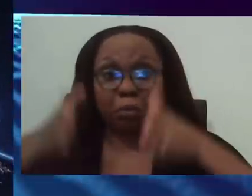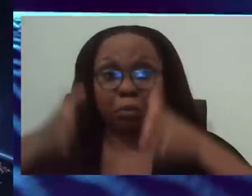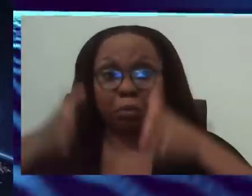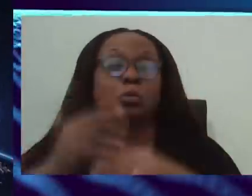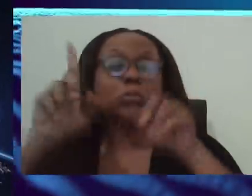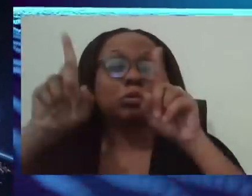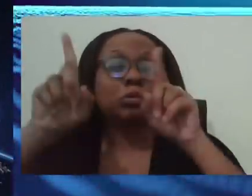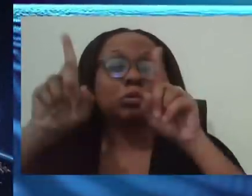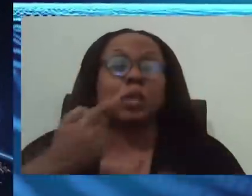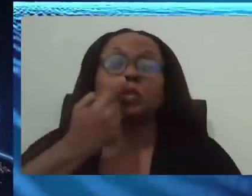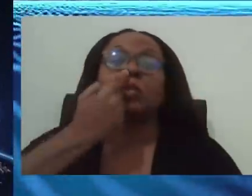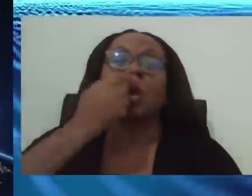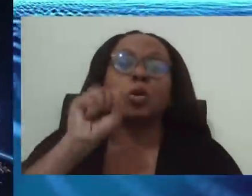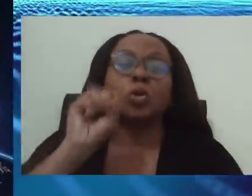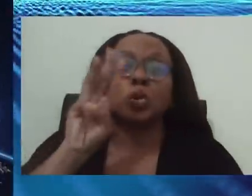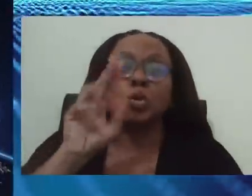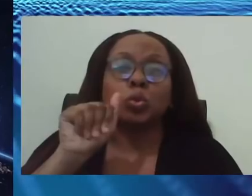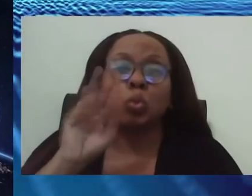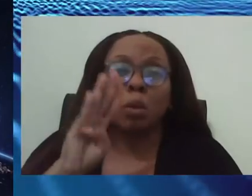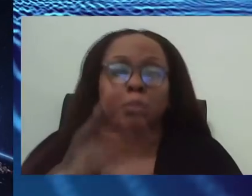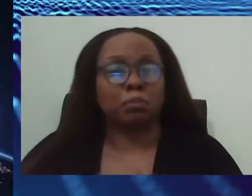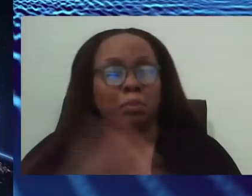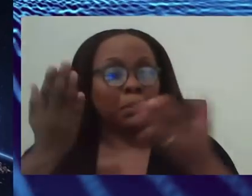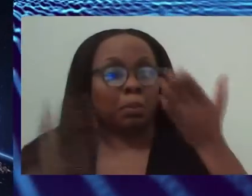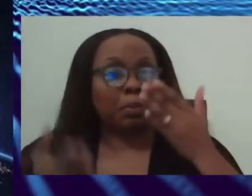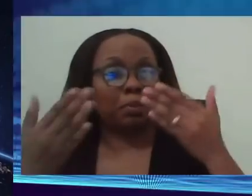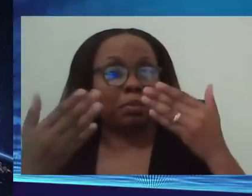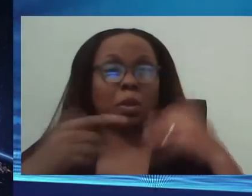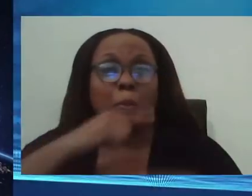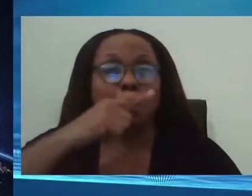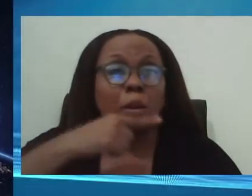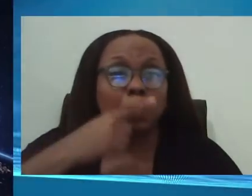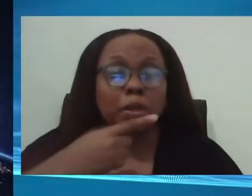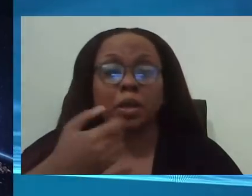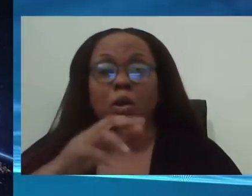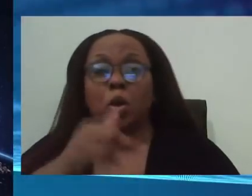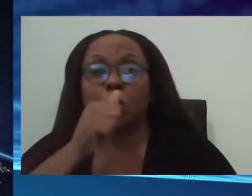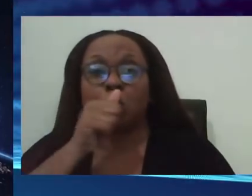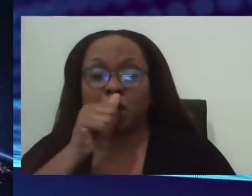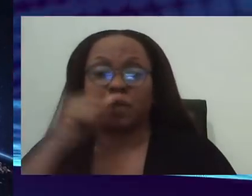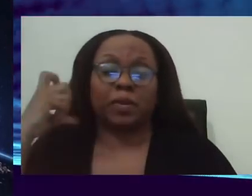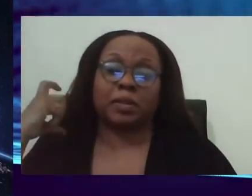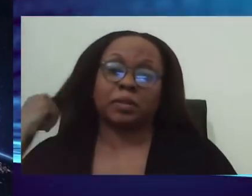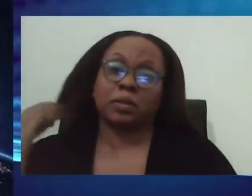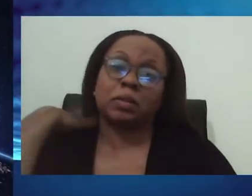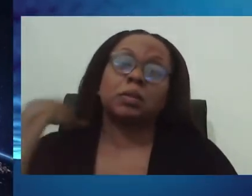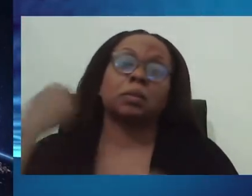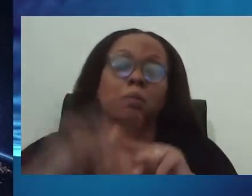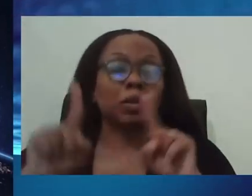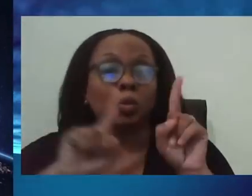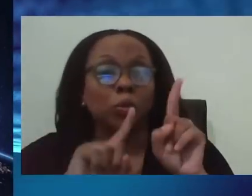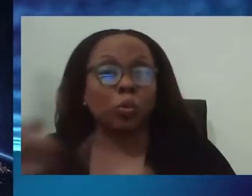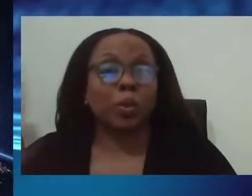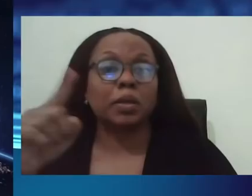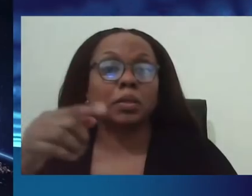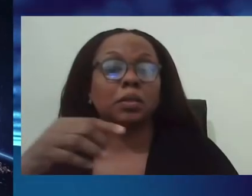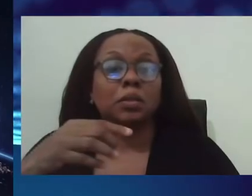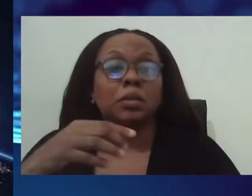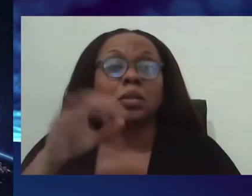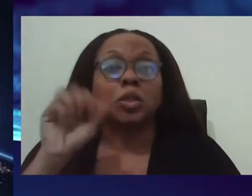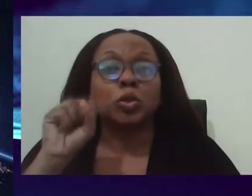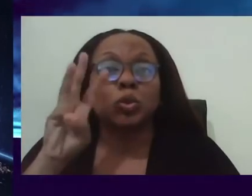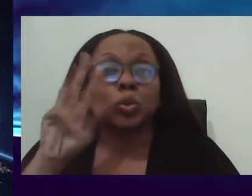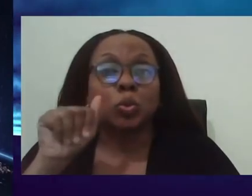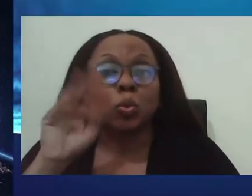uh, and places around the country, whether it's private care, public care. But the point is they've access care to be swabbed because they're either curious to know their status